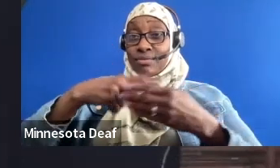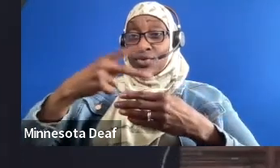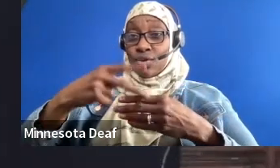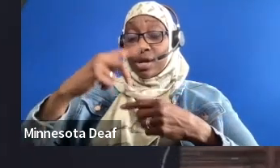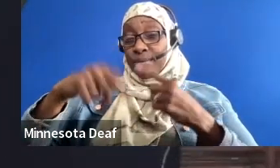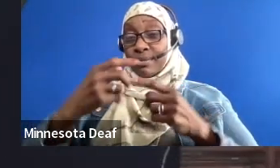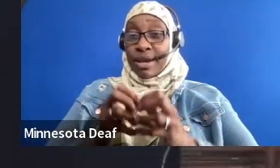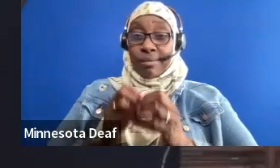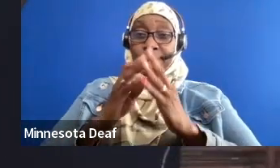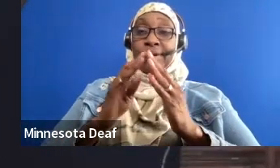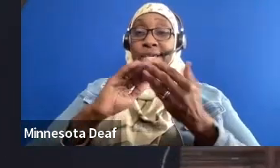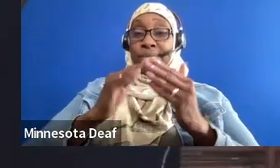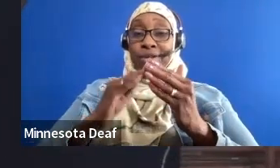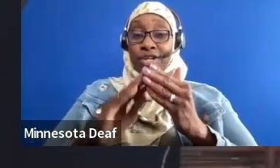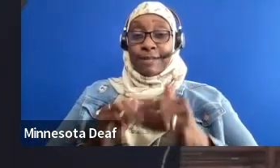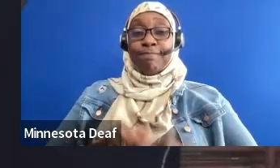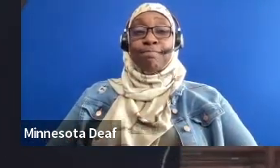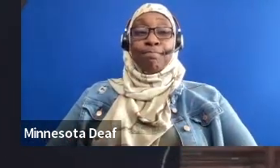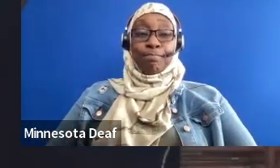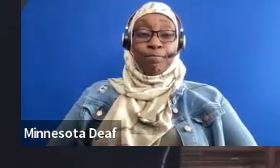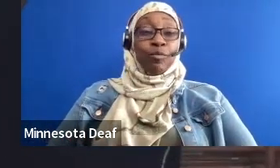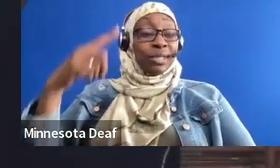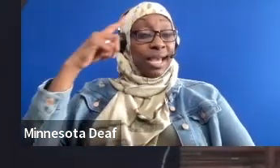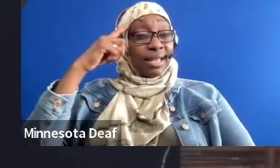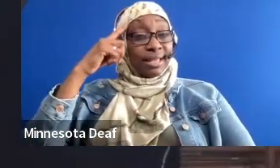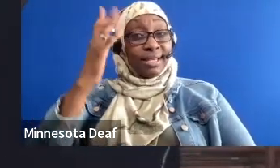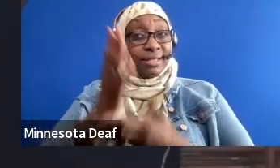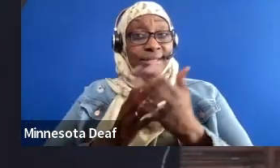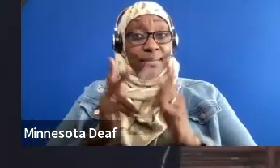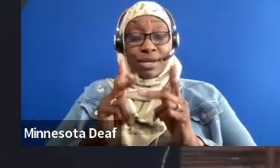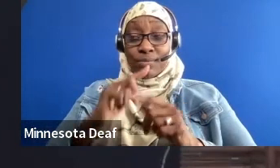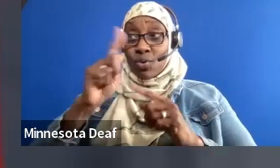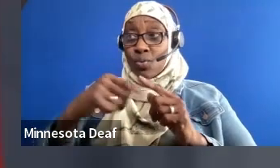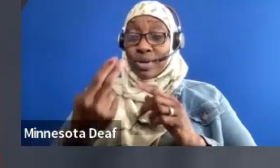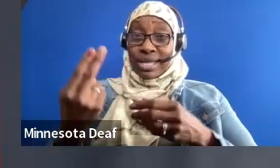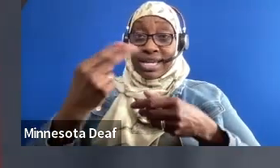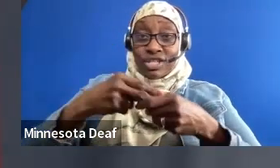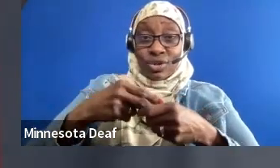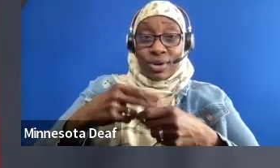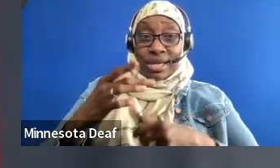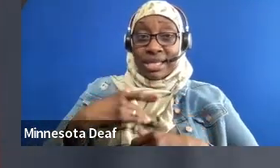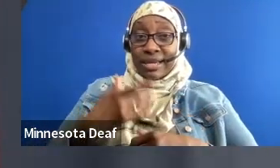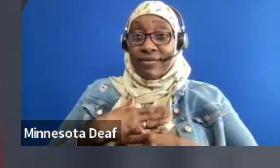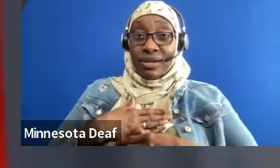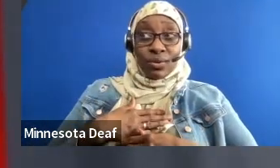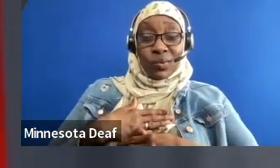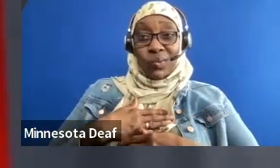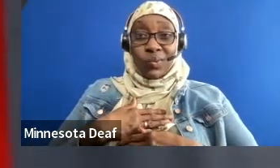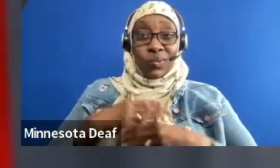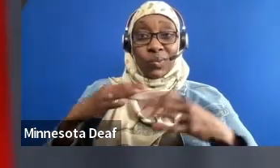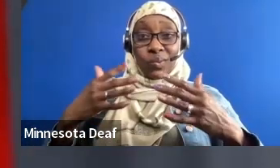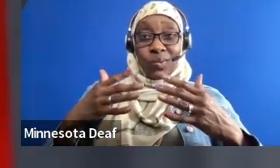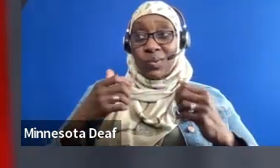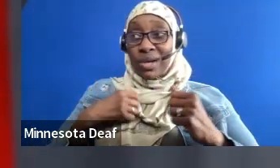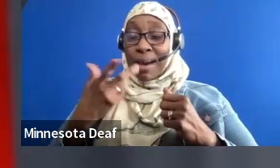people, when they come to our performances, to be quite honest, they say, isn't that lovely they got to do a play. But it's not about the play. It's really